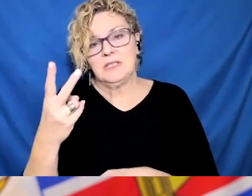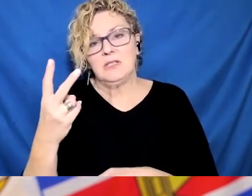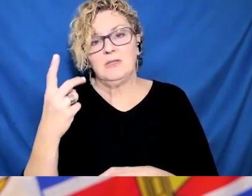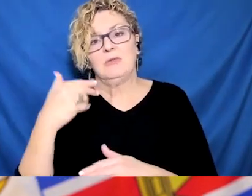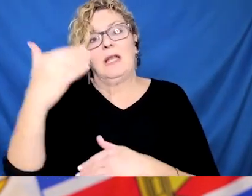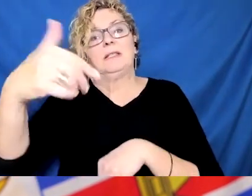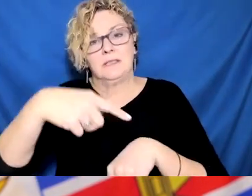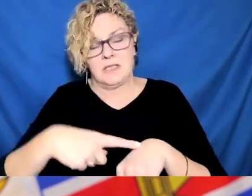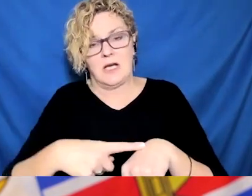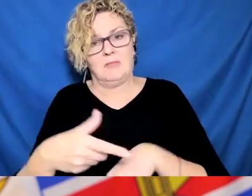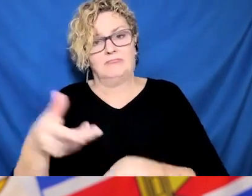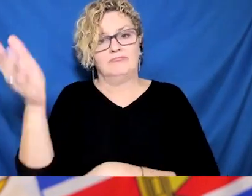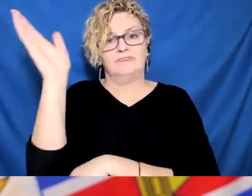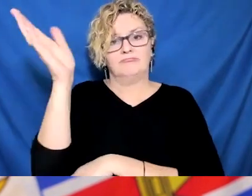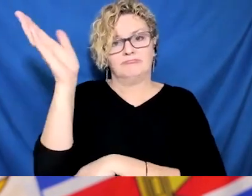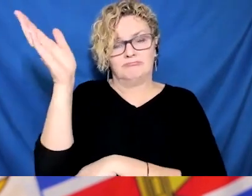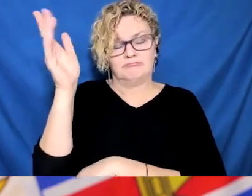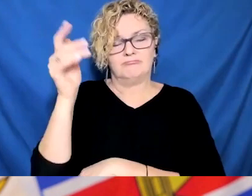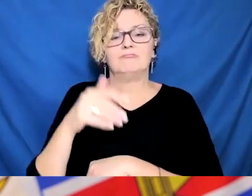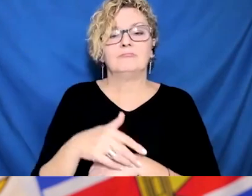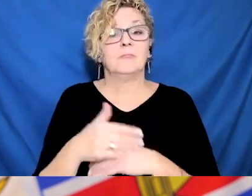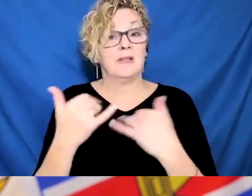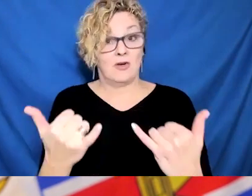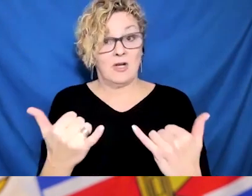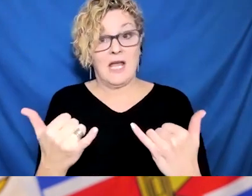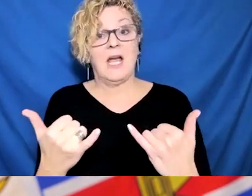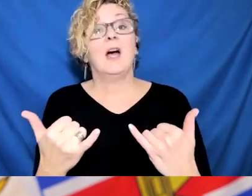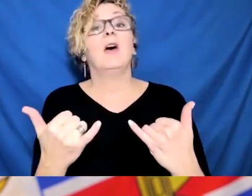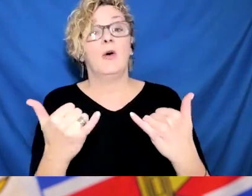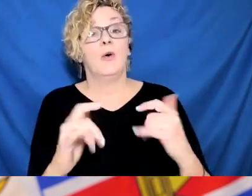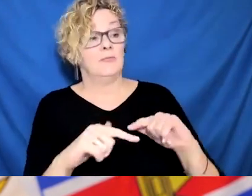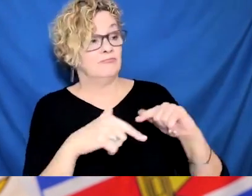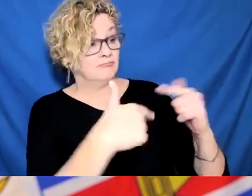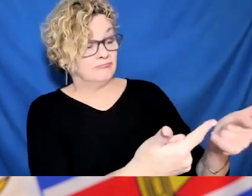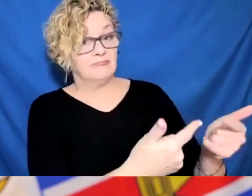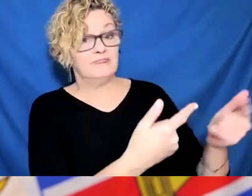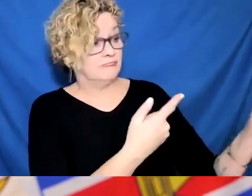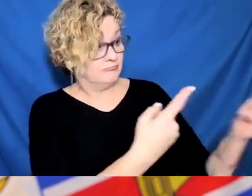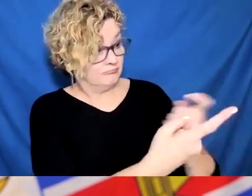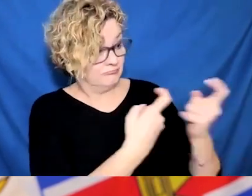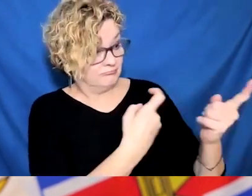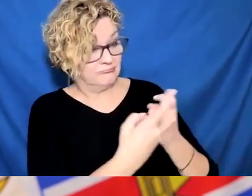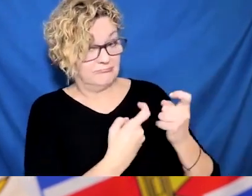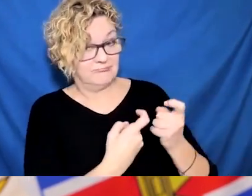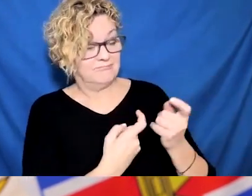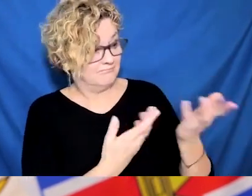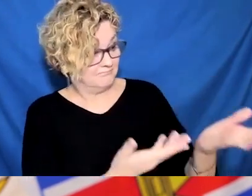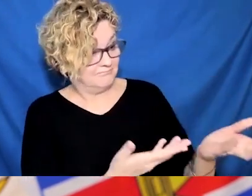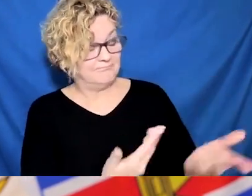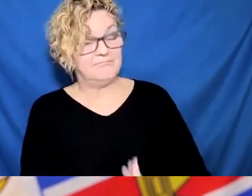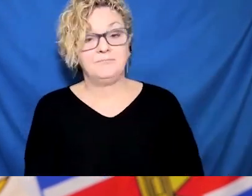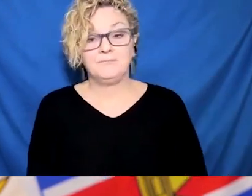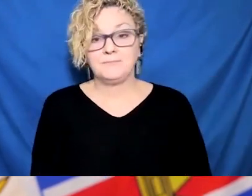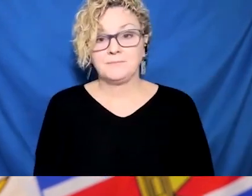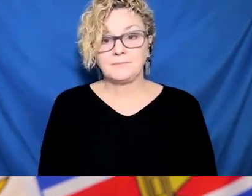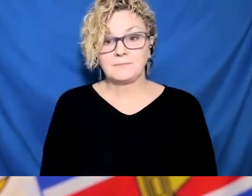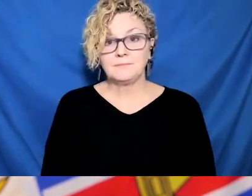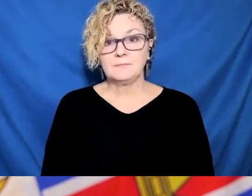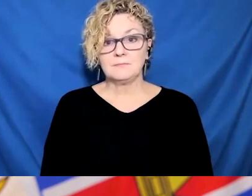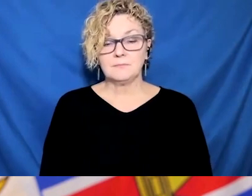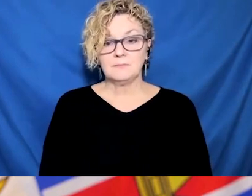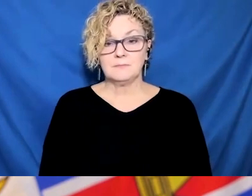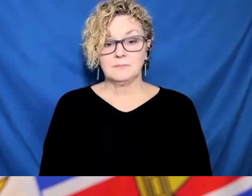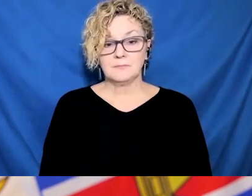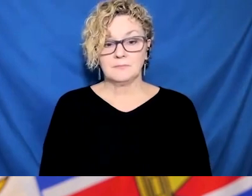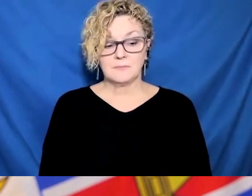how you've come to the decision to go to endemic mode now. Yeah, so that is not correct. We are clearly not in a place